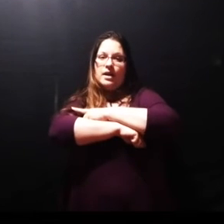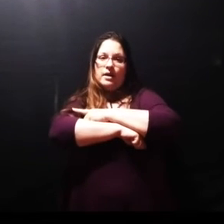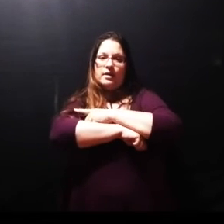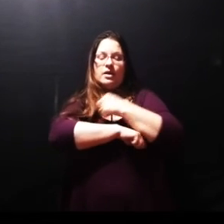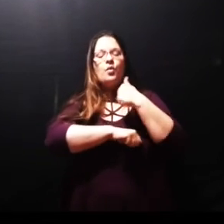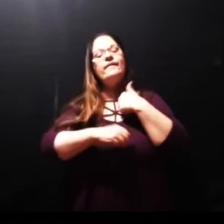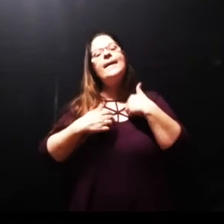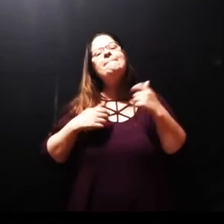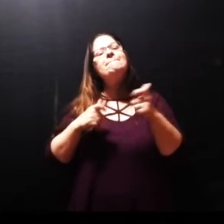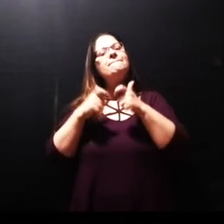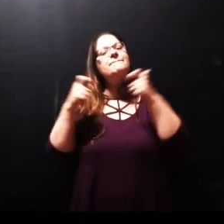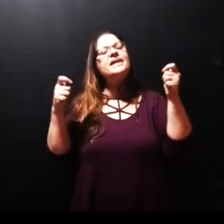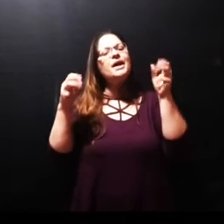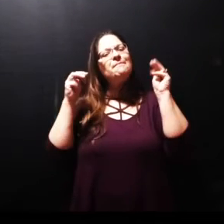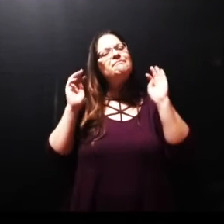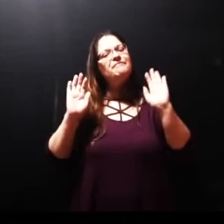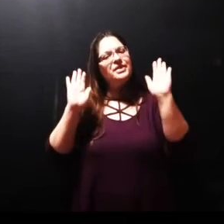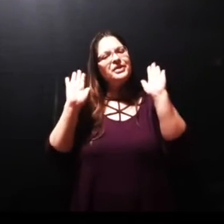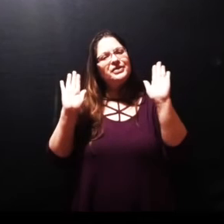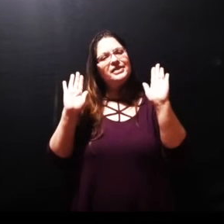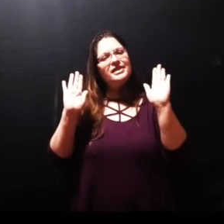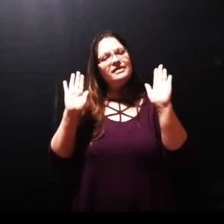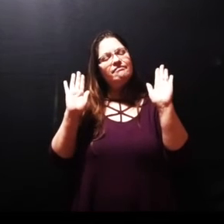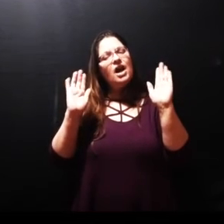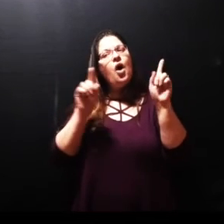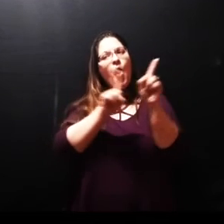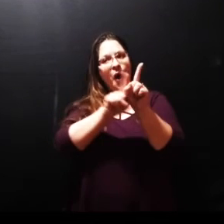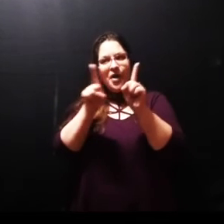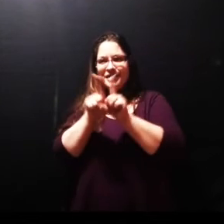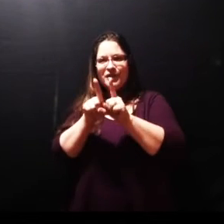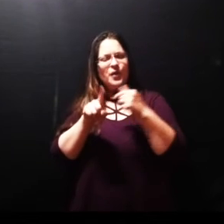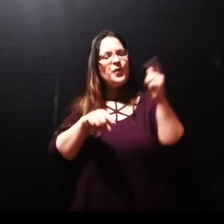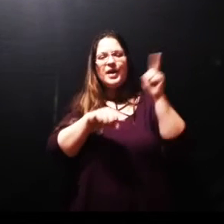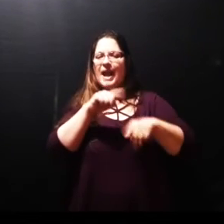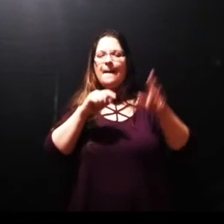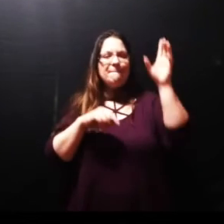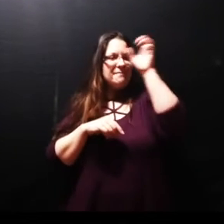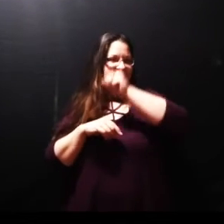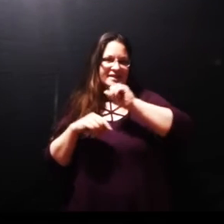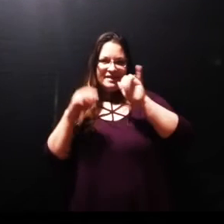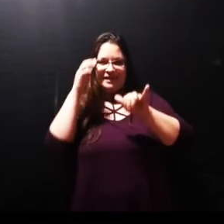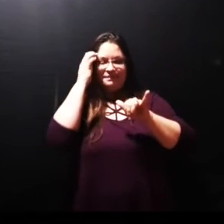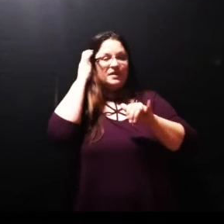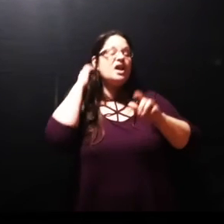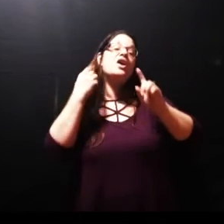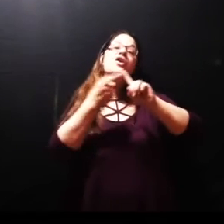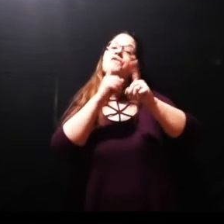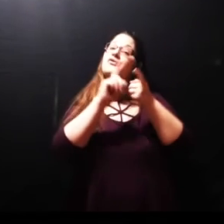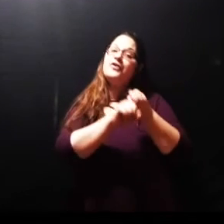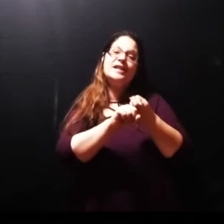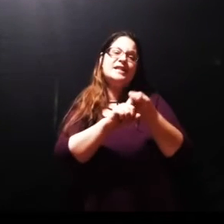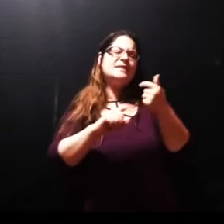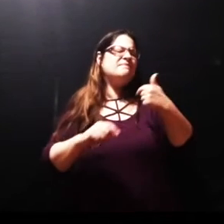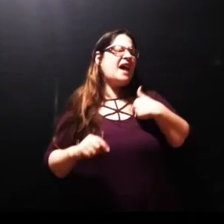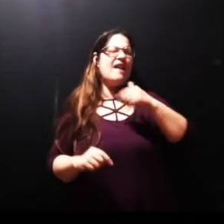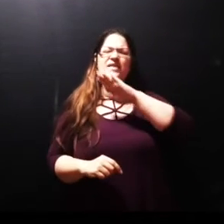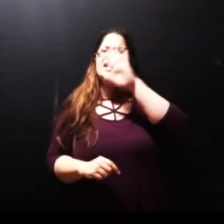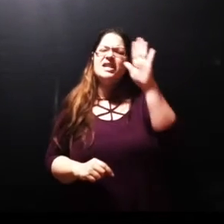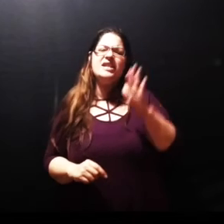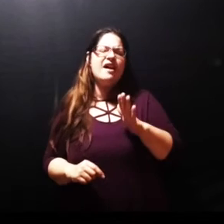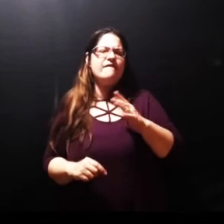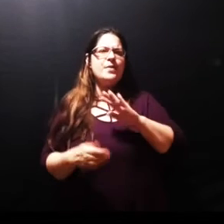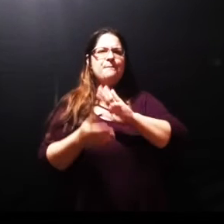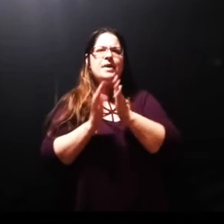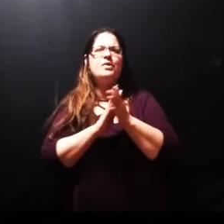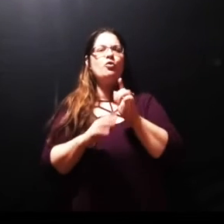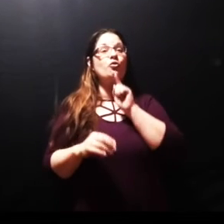getting up but there are big miracles that happen in our lives and we can't miss those miracles friends I had never been